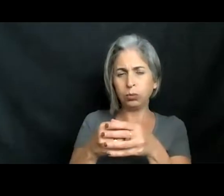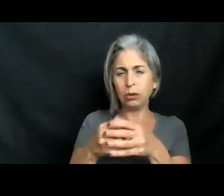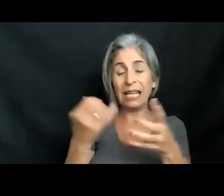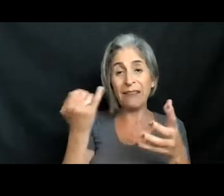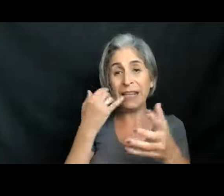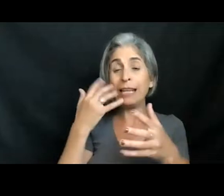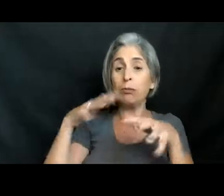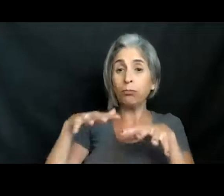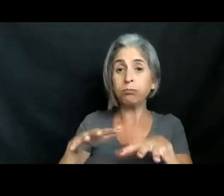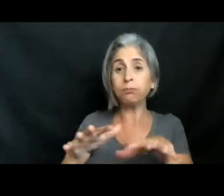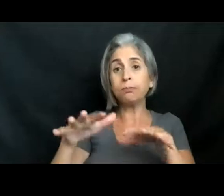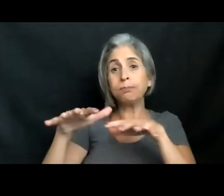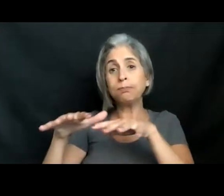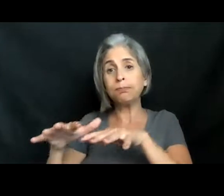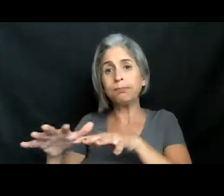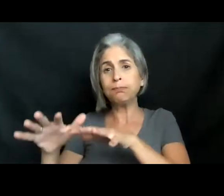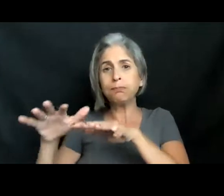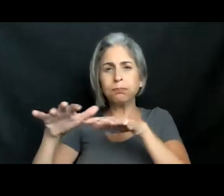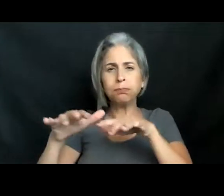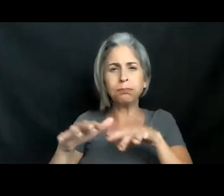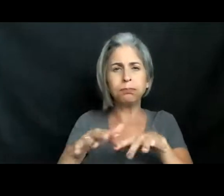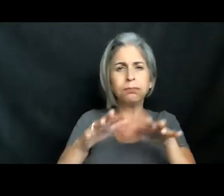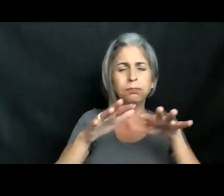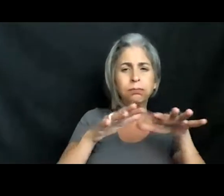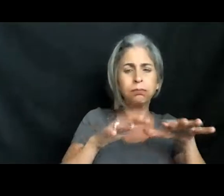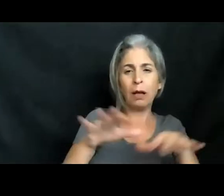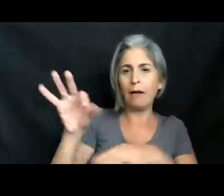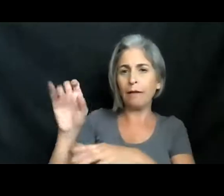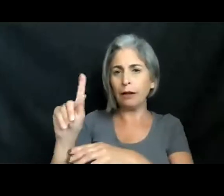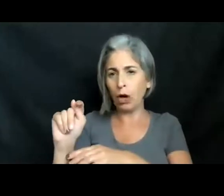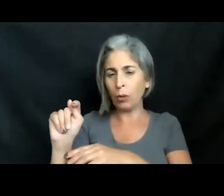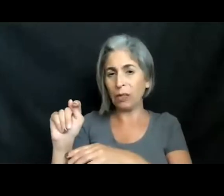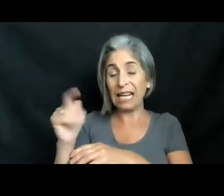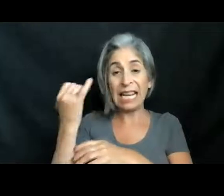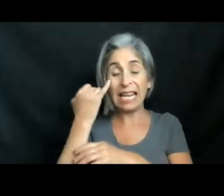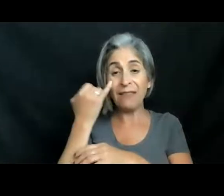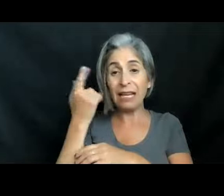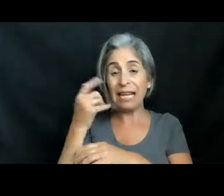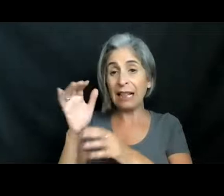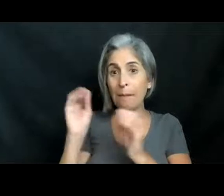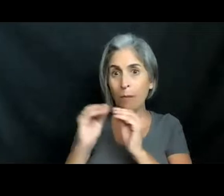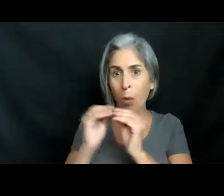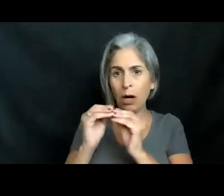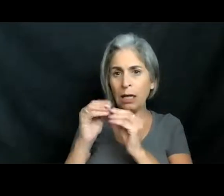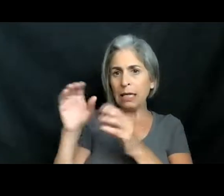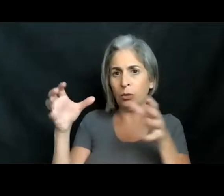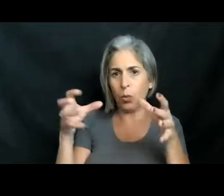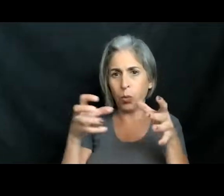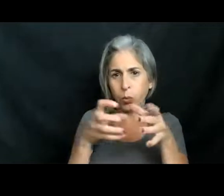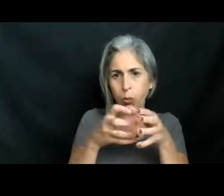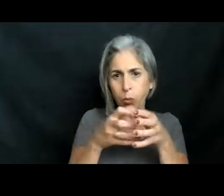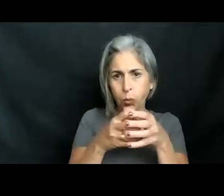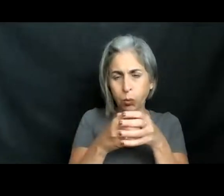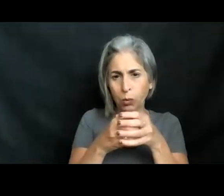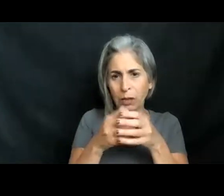if they need to be more buoyant in the water column, it'll inflate and help them float. If they need to be less buoyant, more dense, it'll deflate and it'll